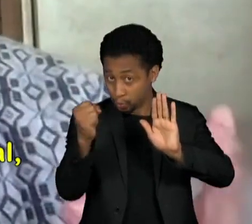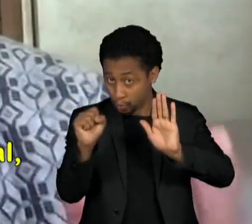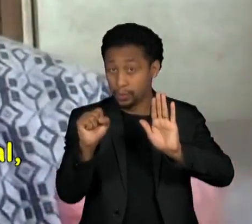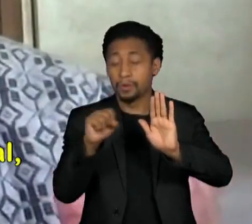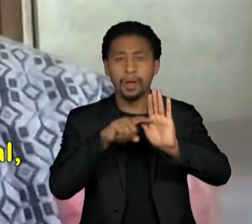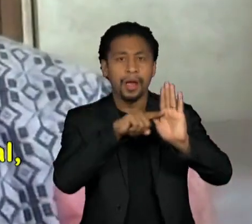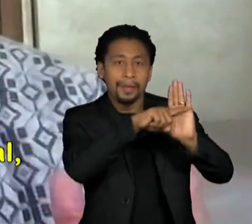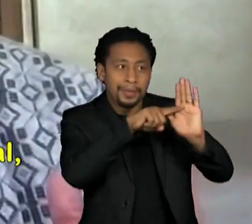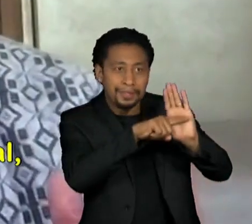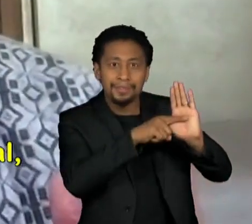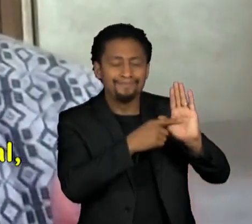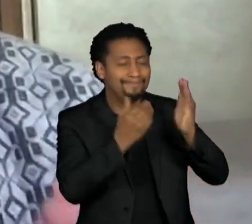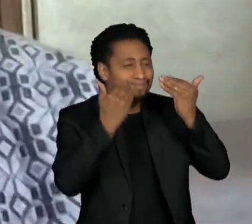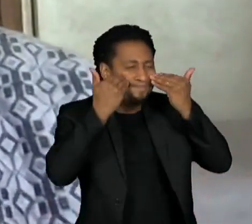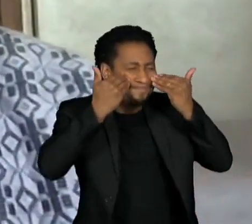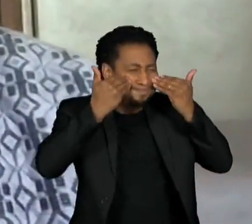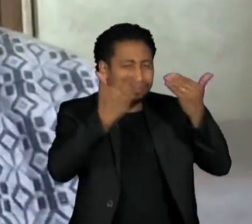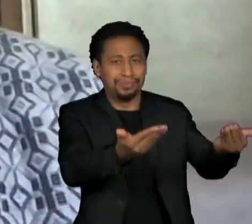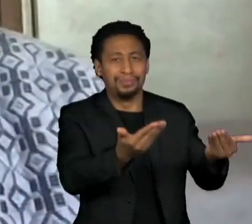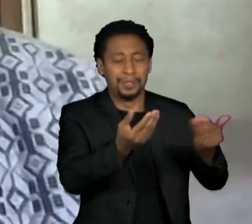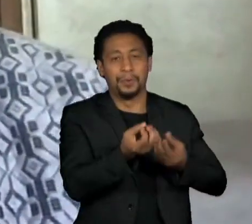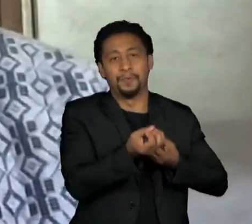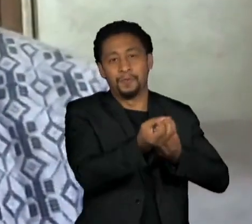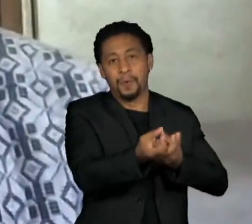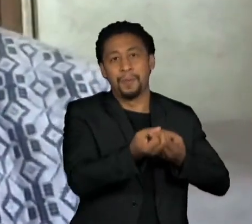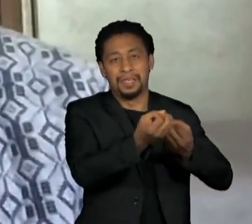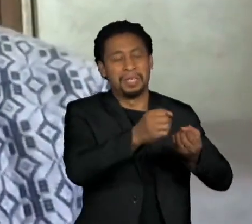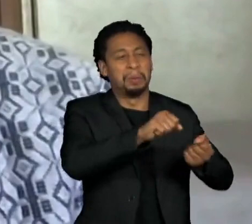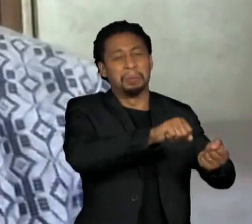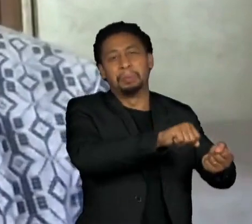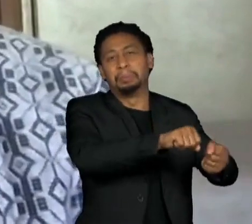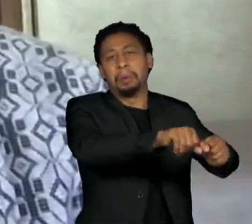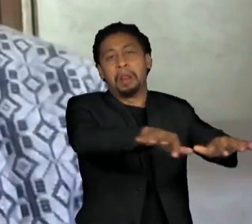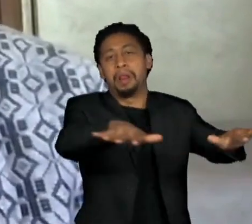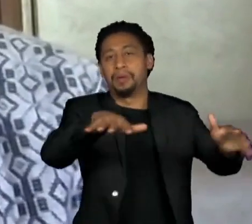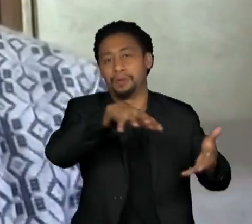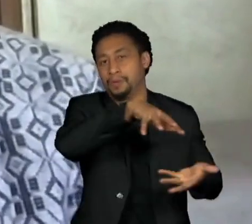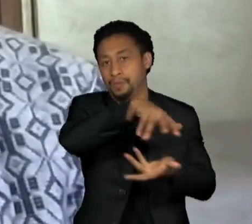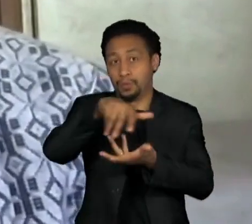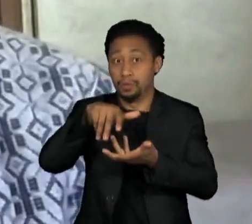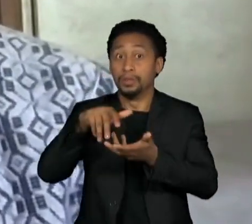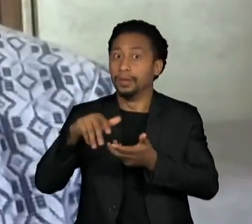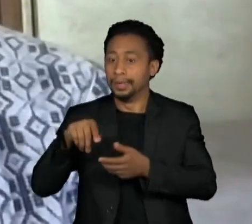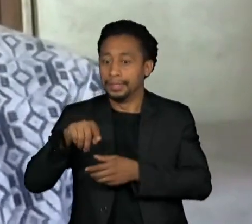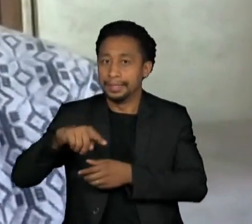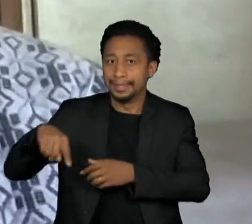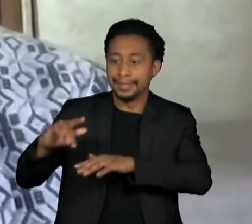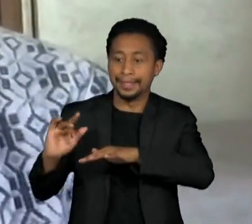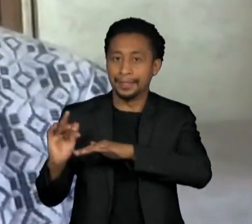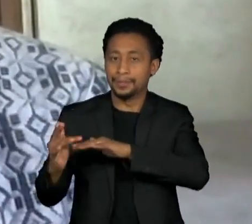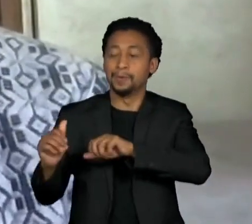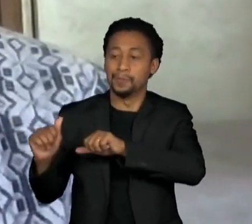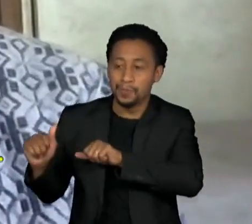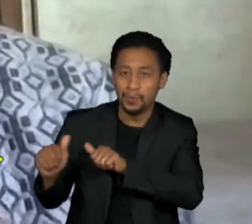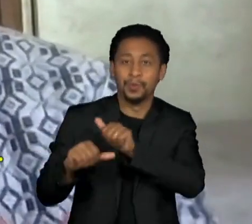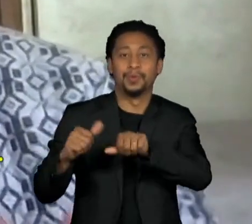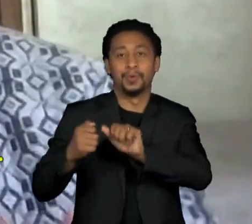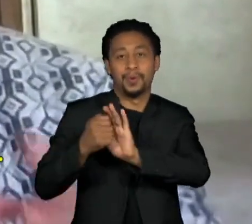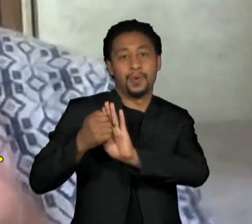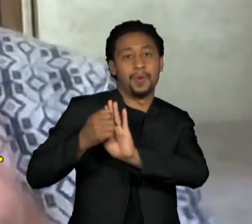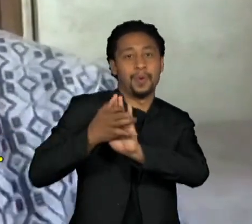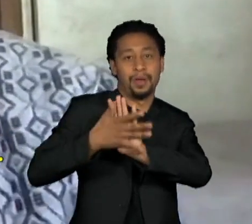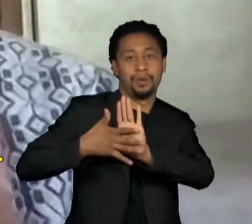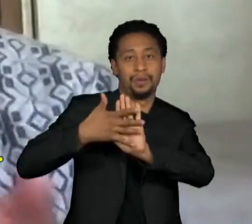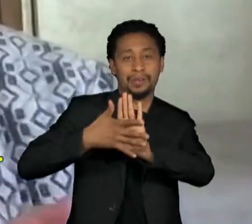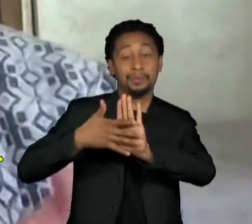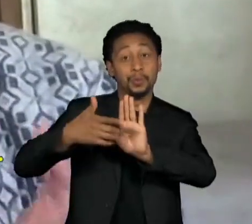became a global story, the platforms changed their algorithms one more time, and they